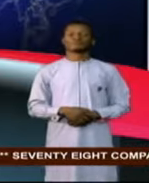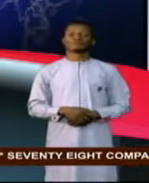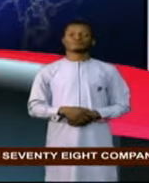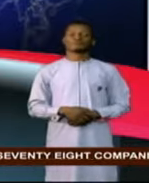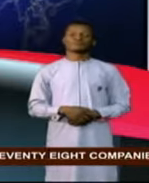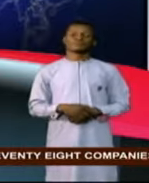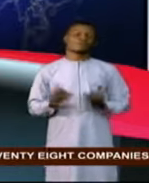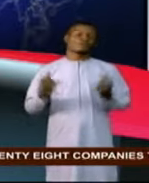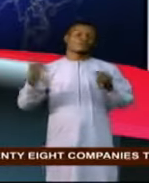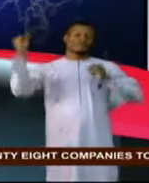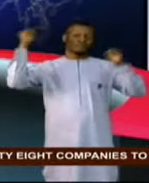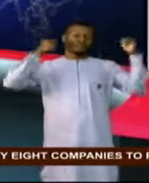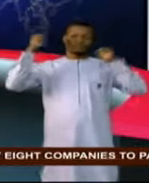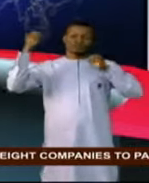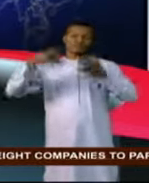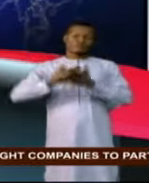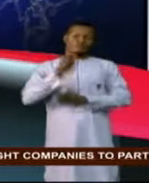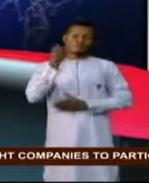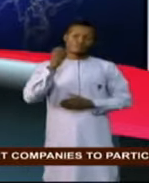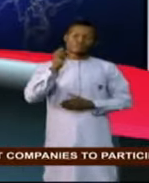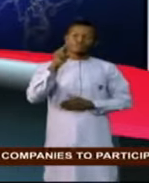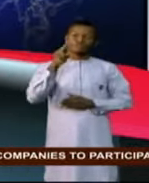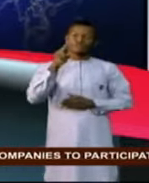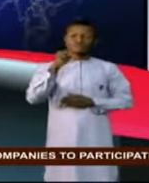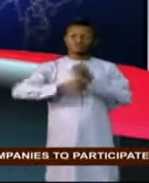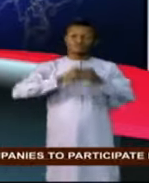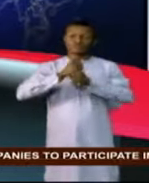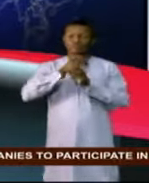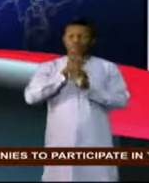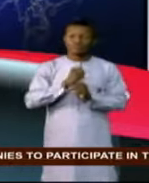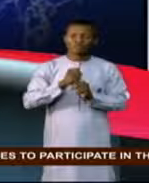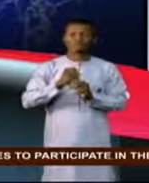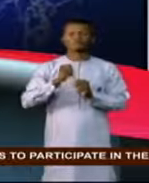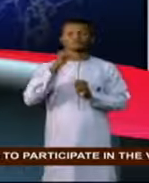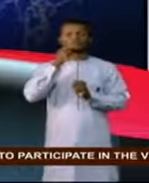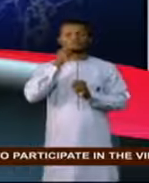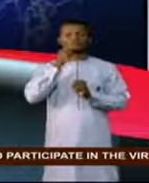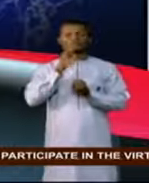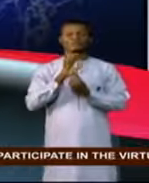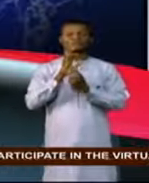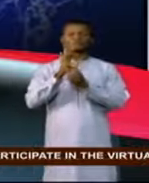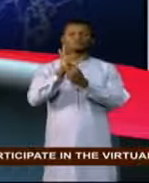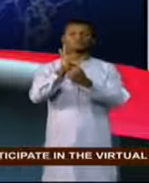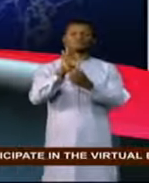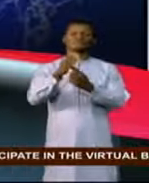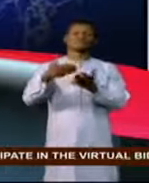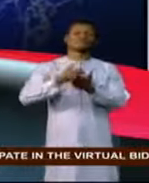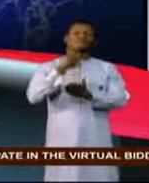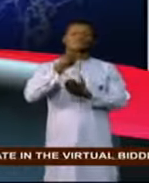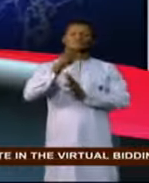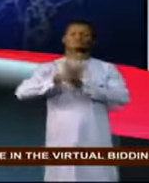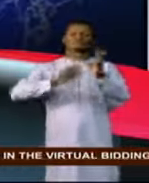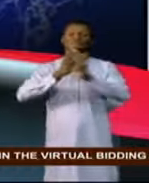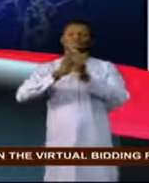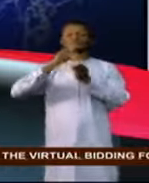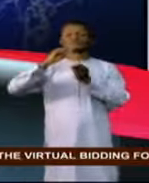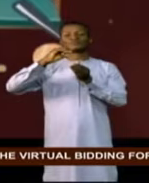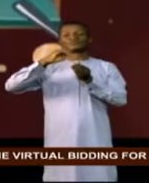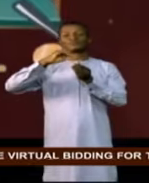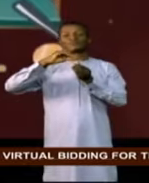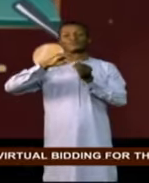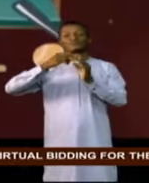Sports News Now. Twelve-year-old Nigerian sets a new world freestyle record. Details with Badi Adileye.